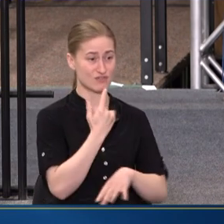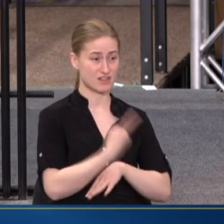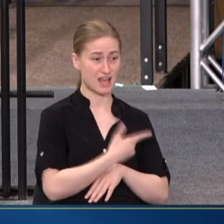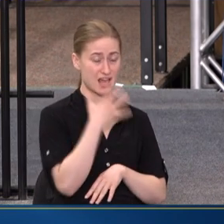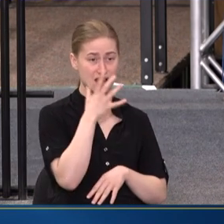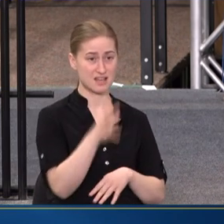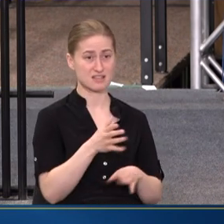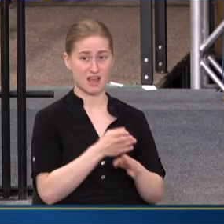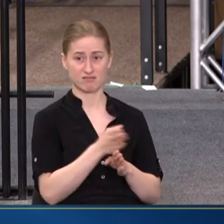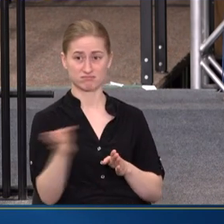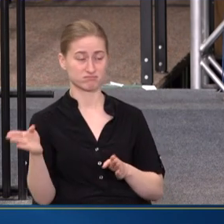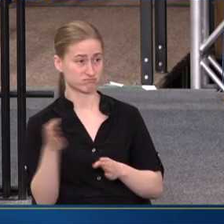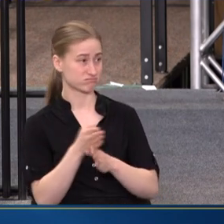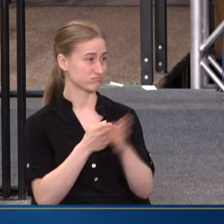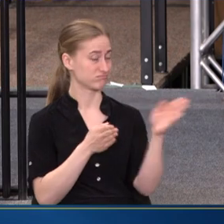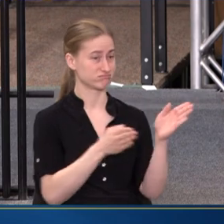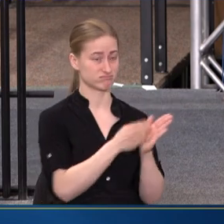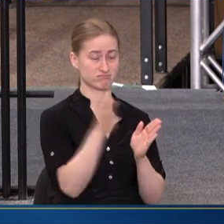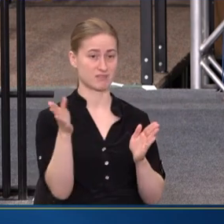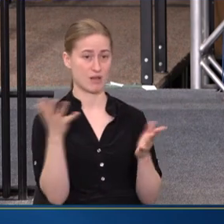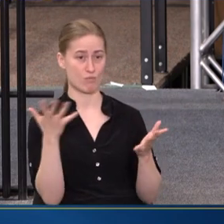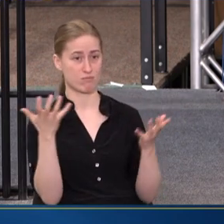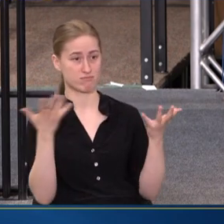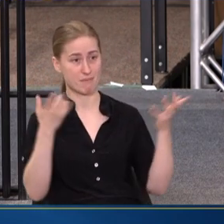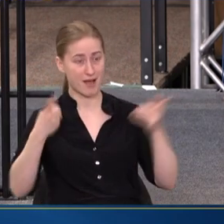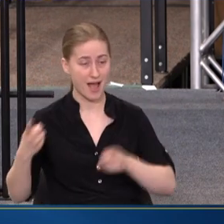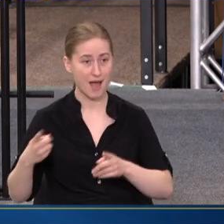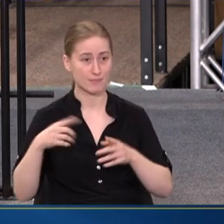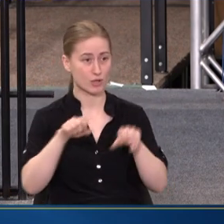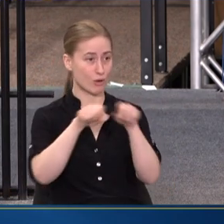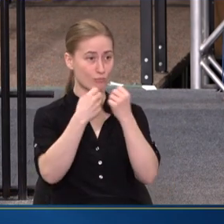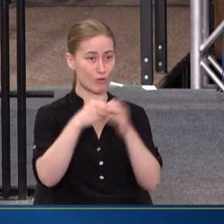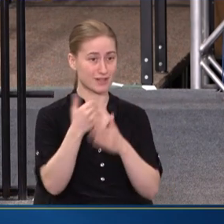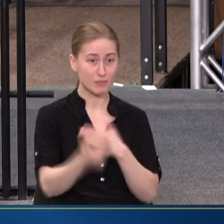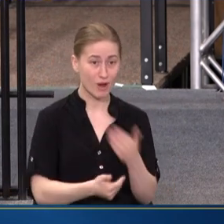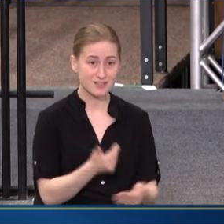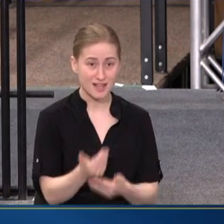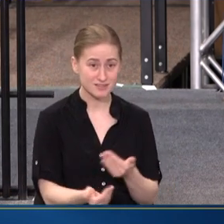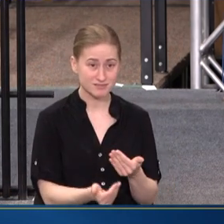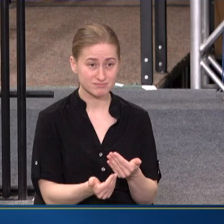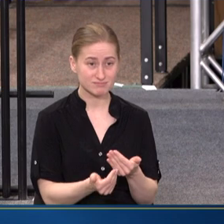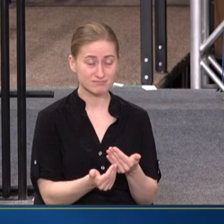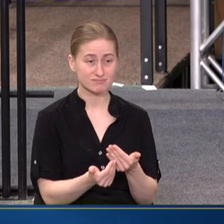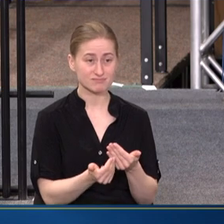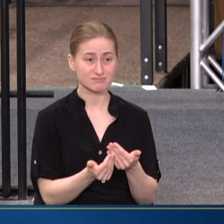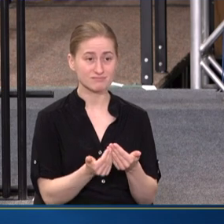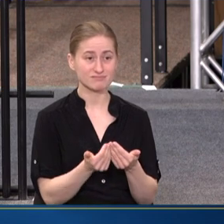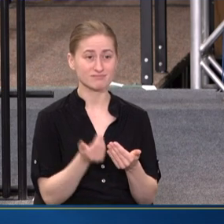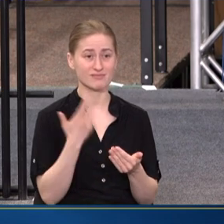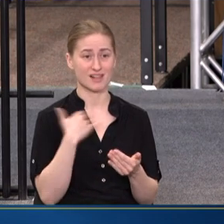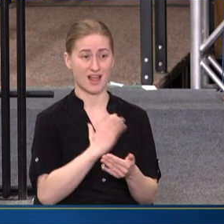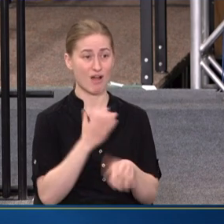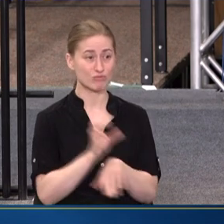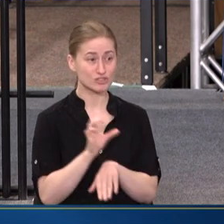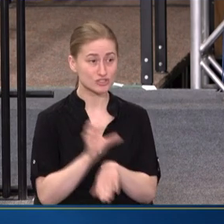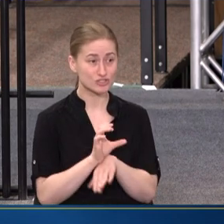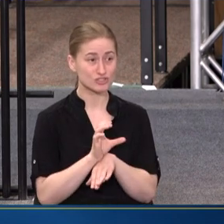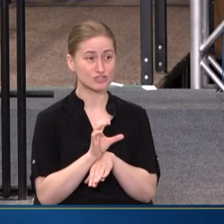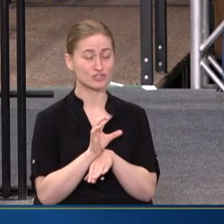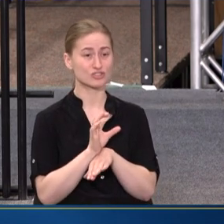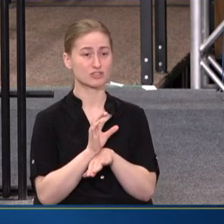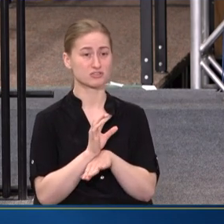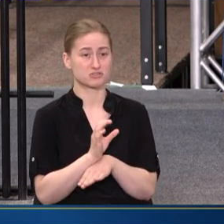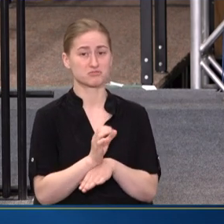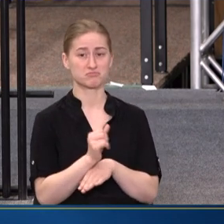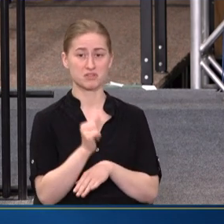WOULD TAKE US AND WHAT MIGHT GET BROKEN IN THE PROCESS. OUR CHURCH WAS NO